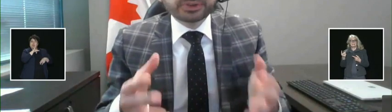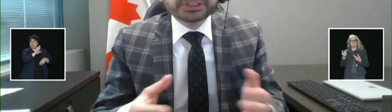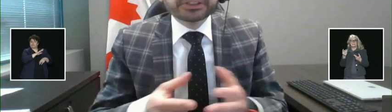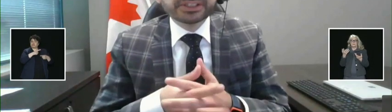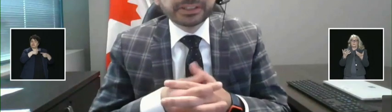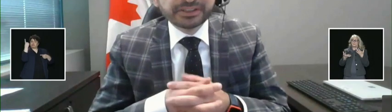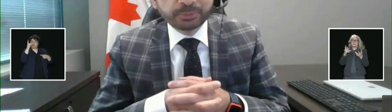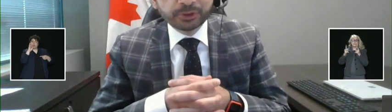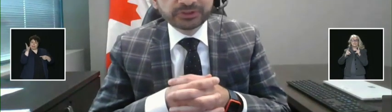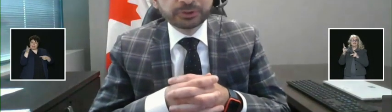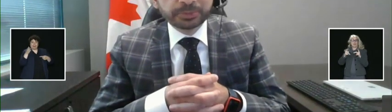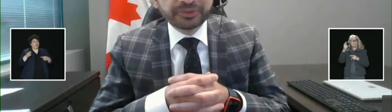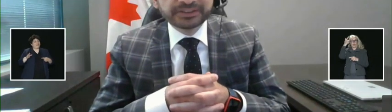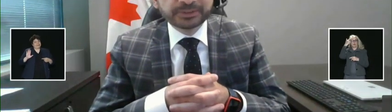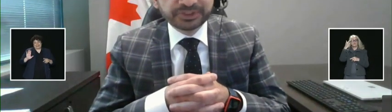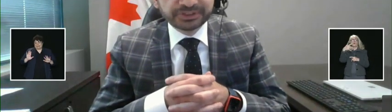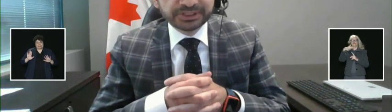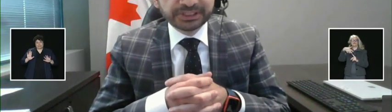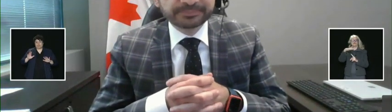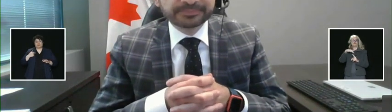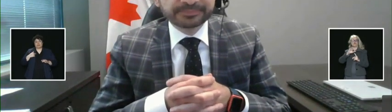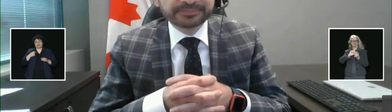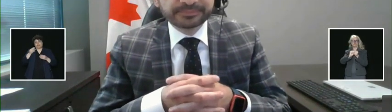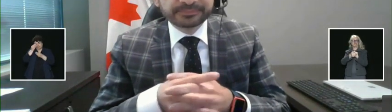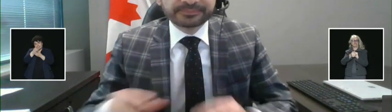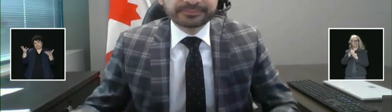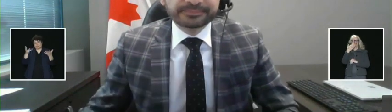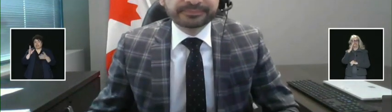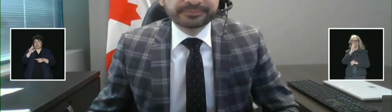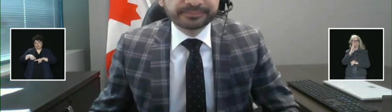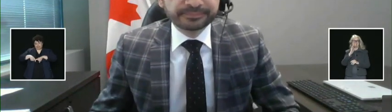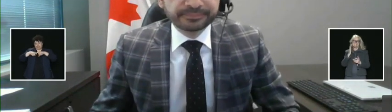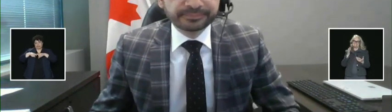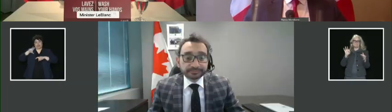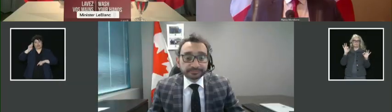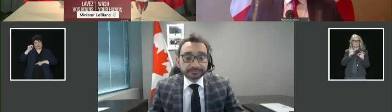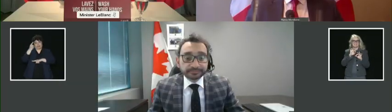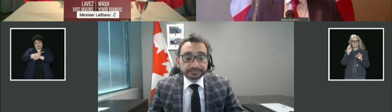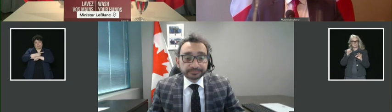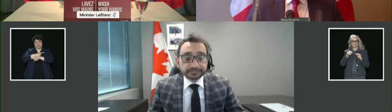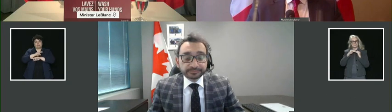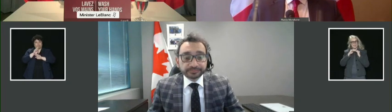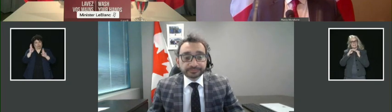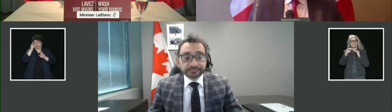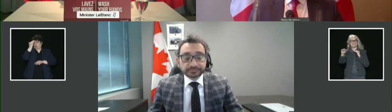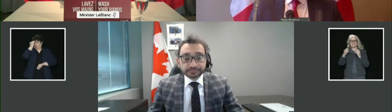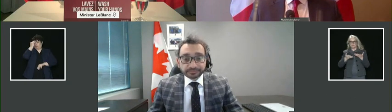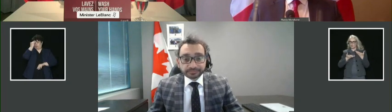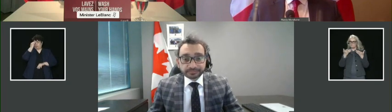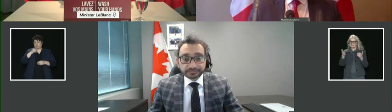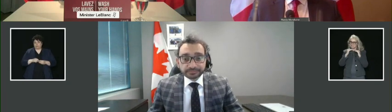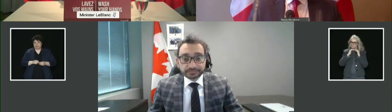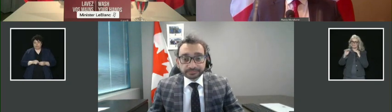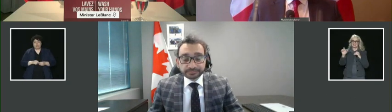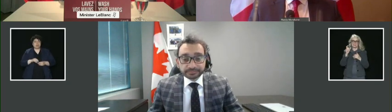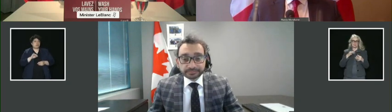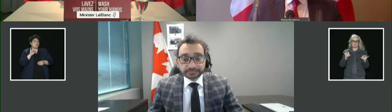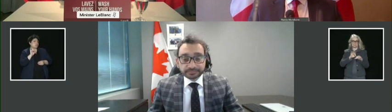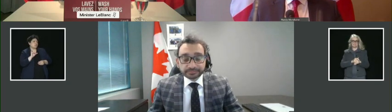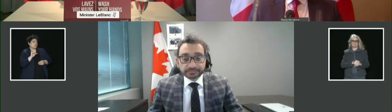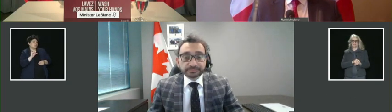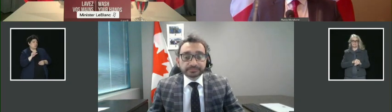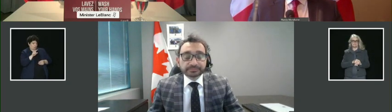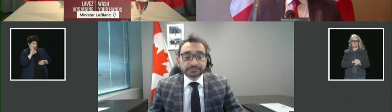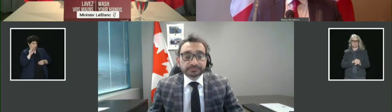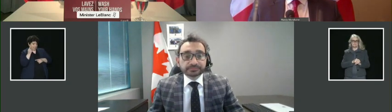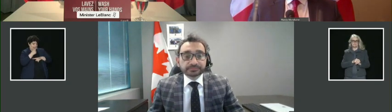not decided. So, it is important to provide some certainty. Okay. So, as I understand, from what you're saying,